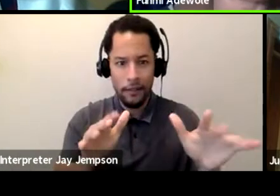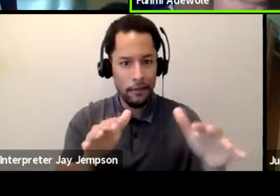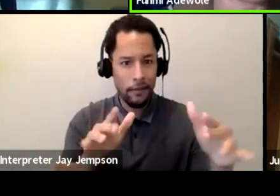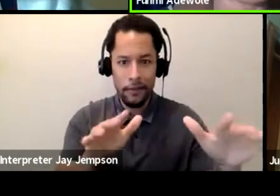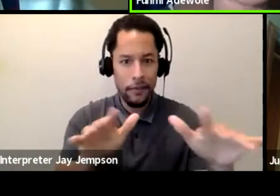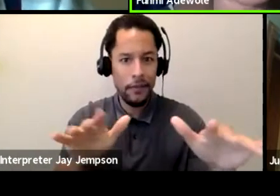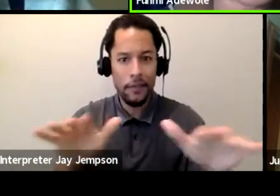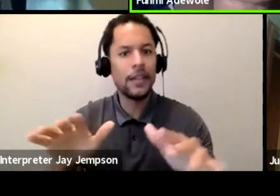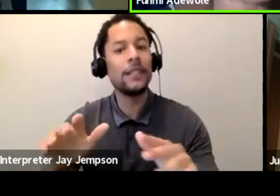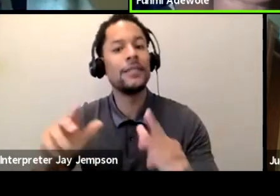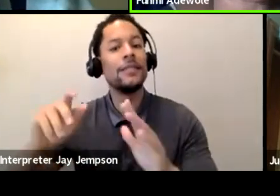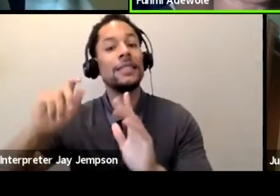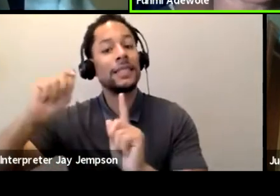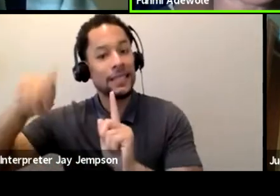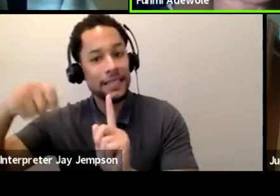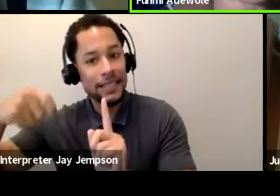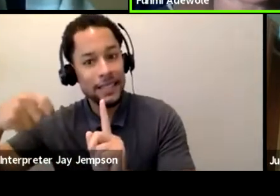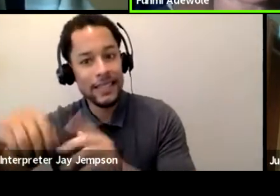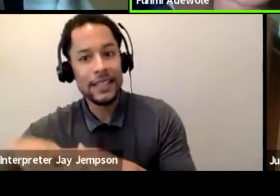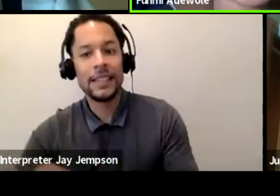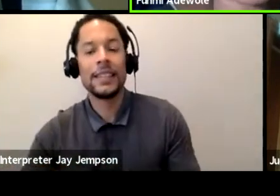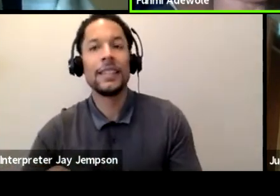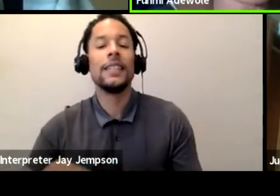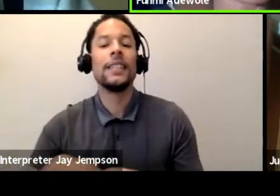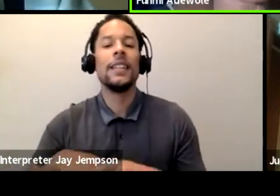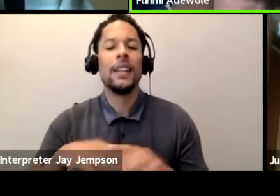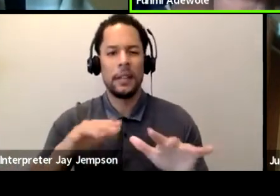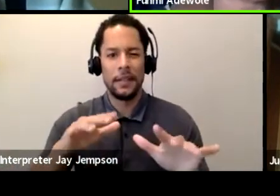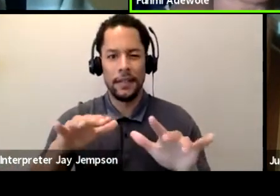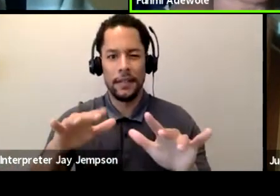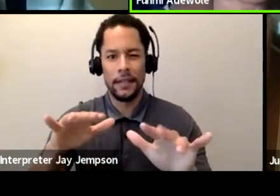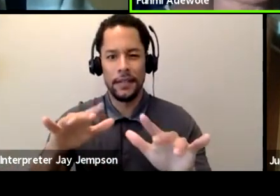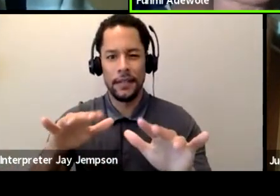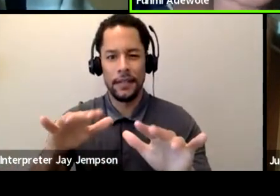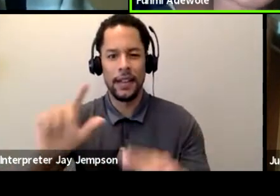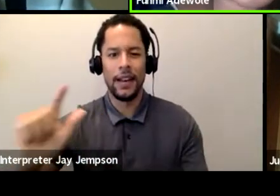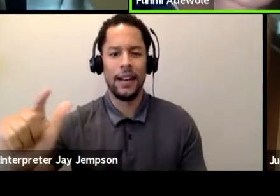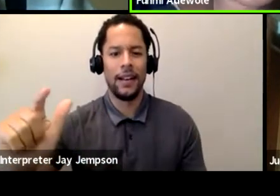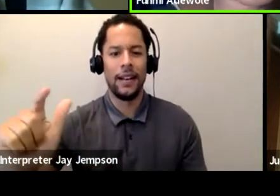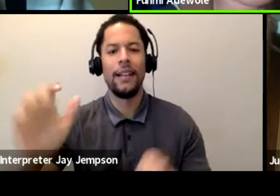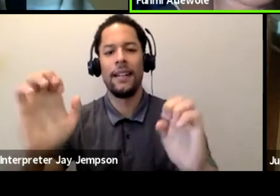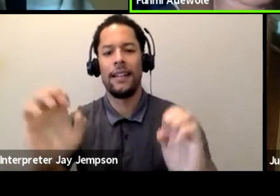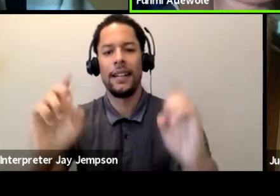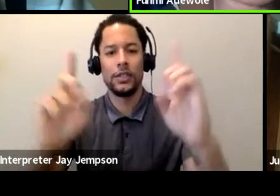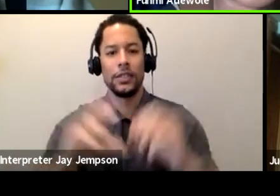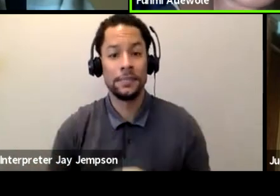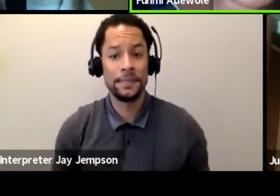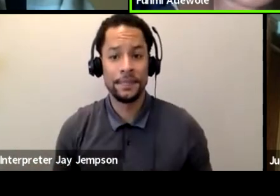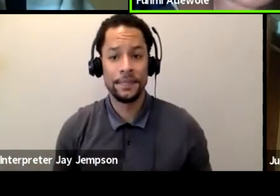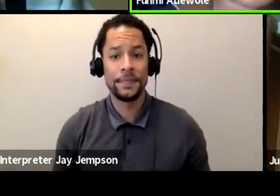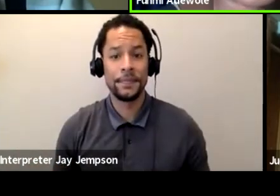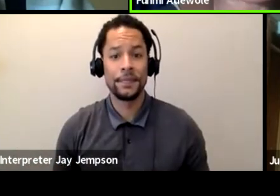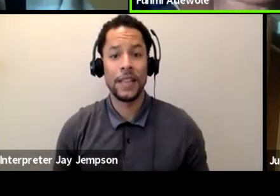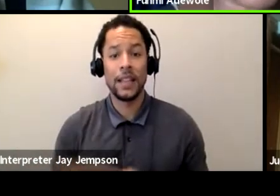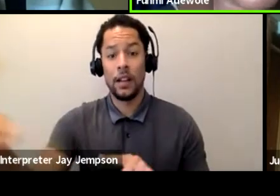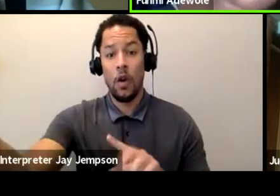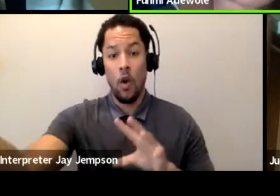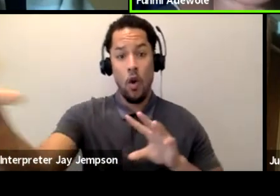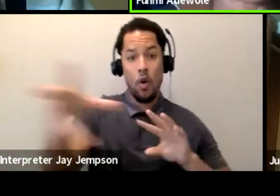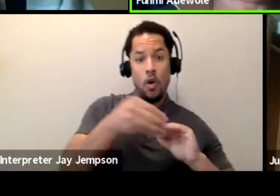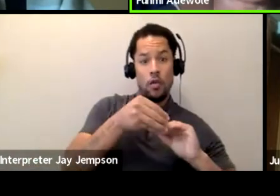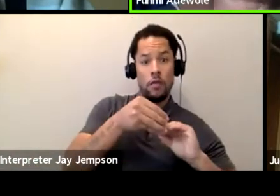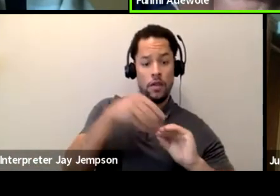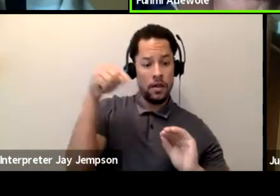of years before I went into education. And that experience of working as a